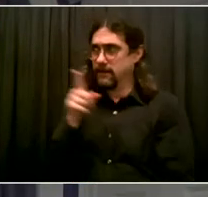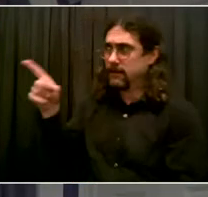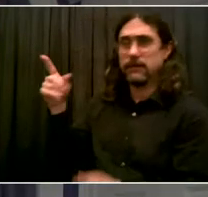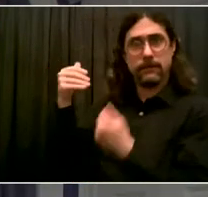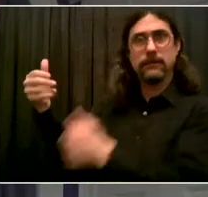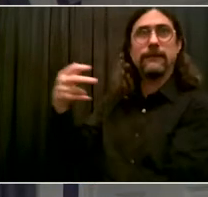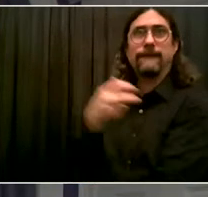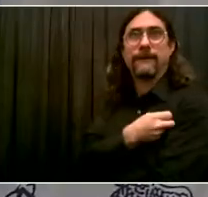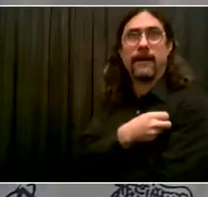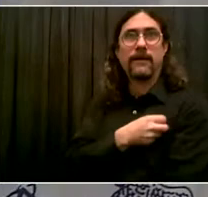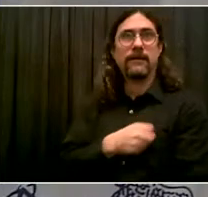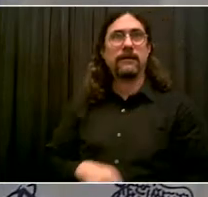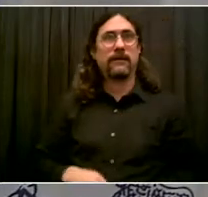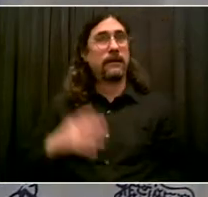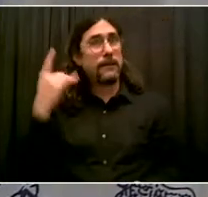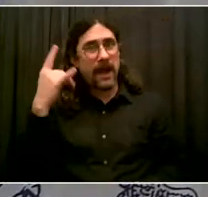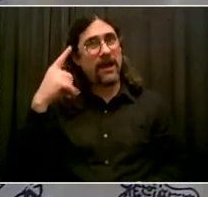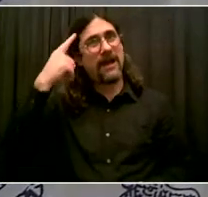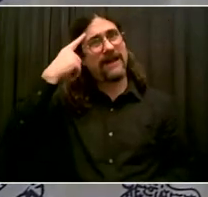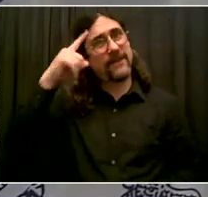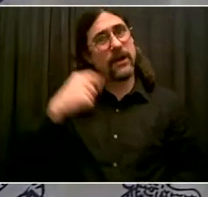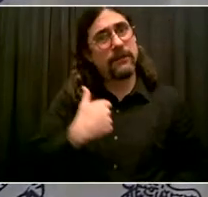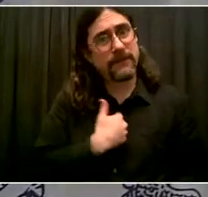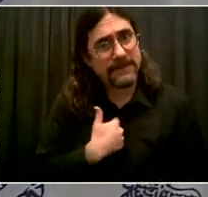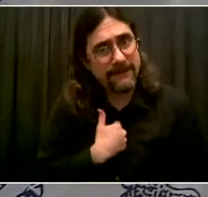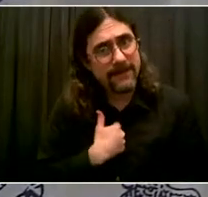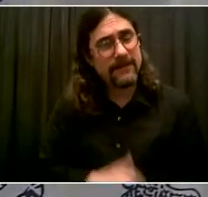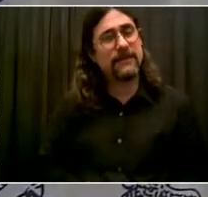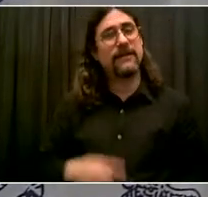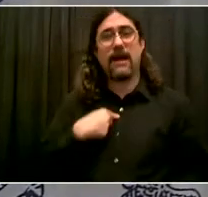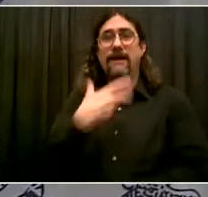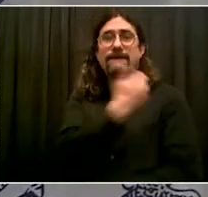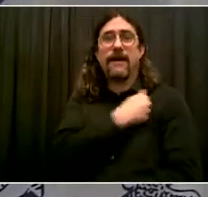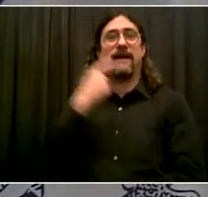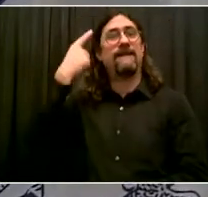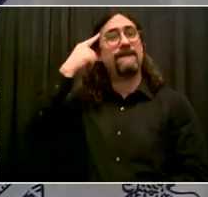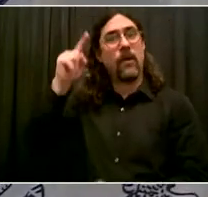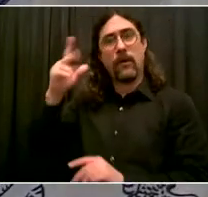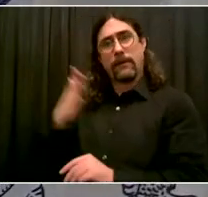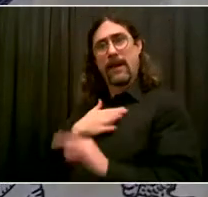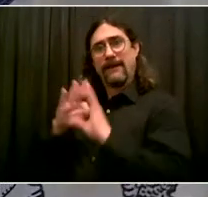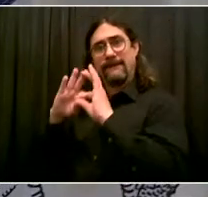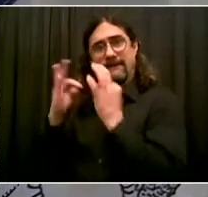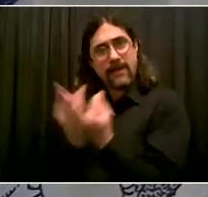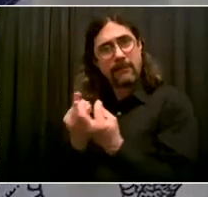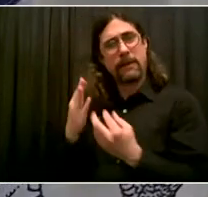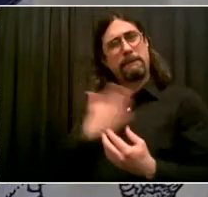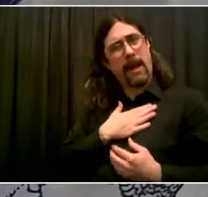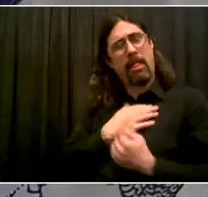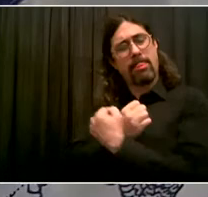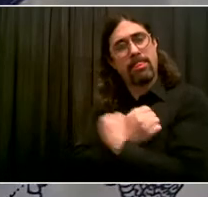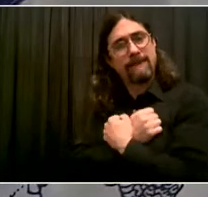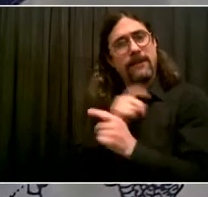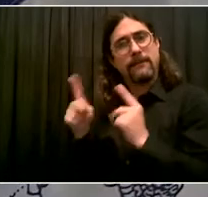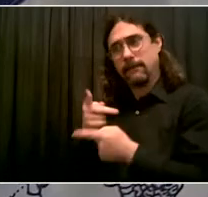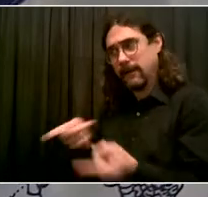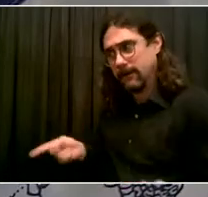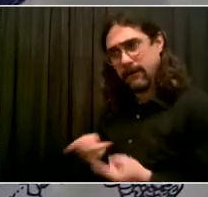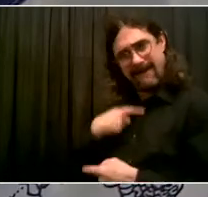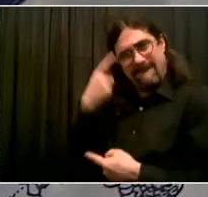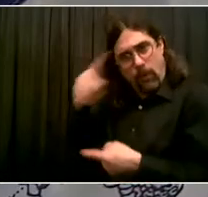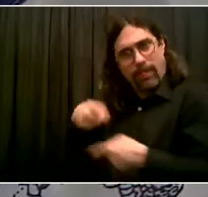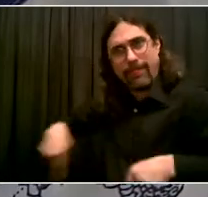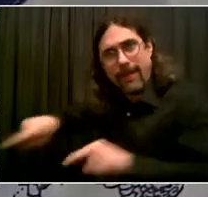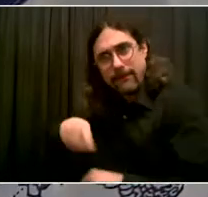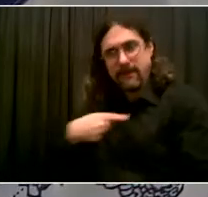Dr. Choksi. And look, as we conclude today, I think anyone, any New Yorker has concerns, has questions they need